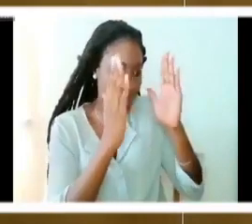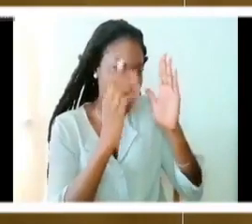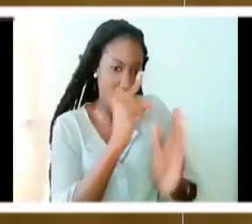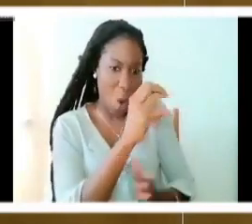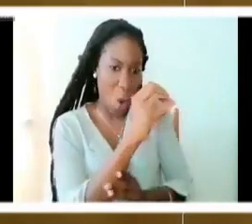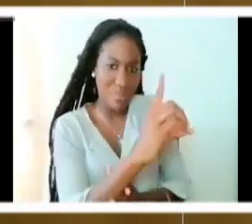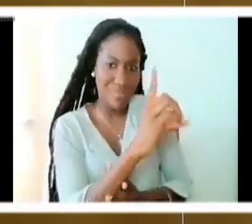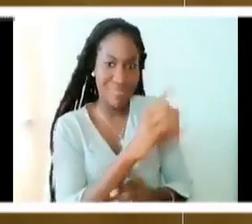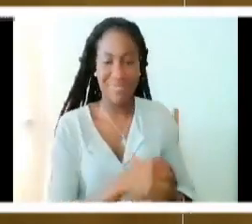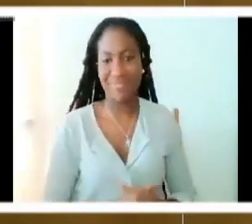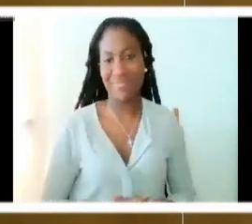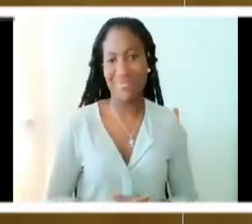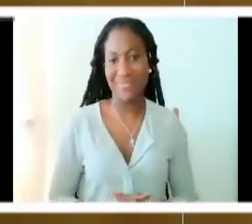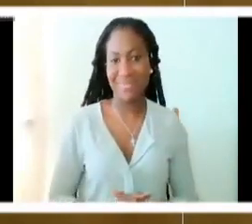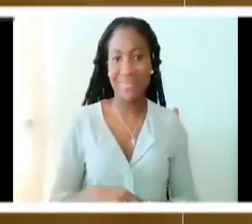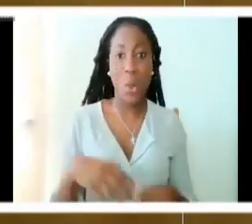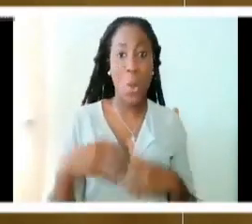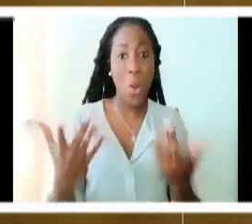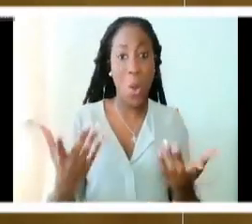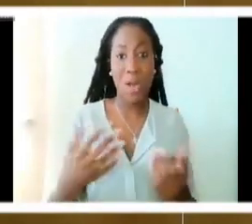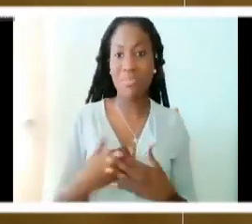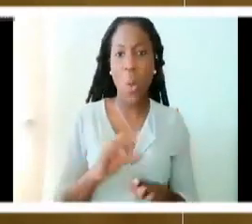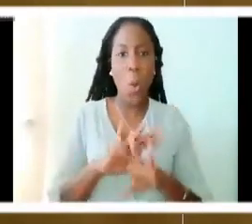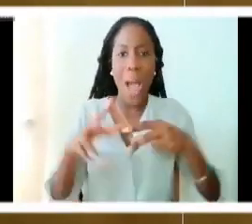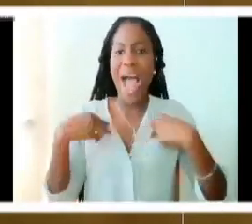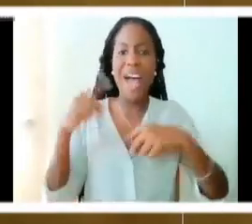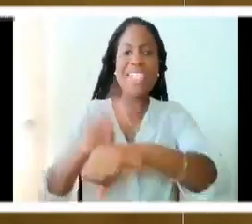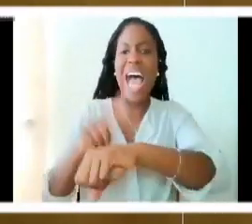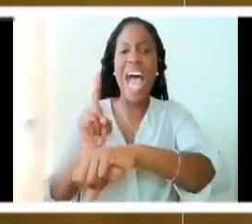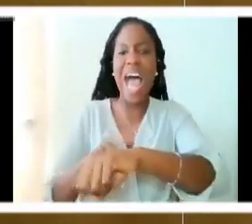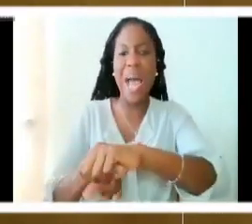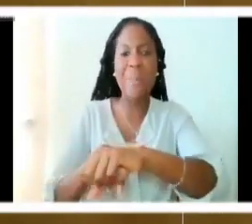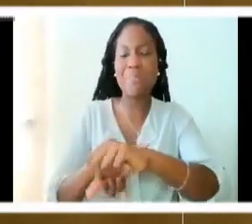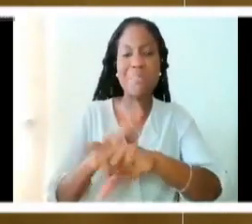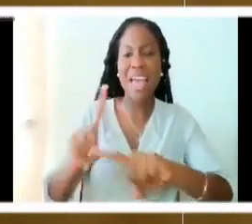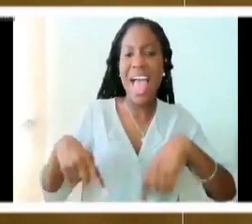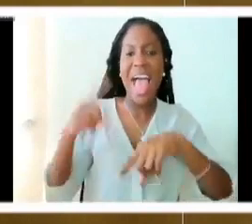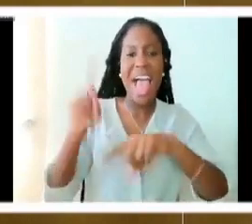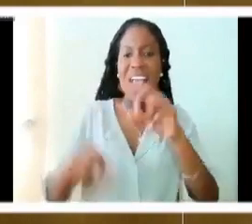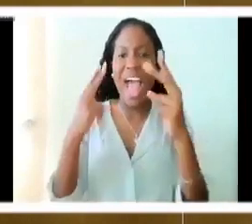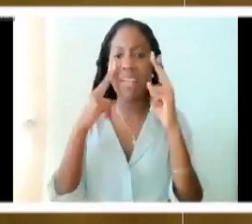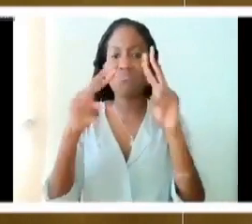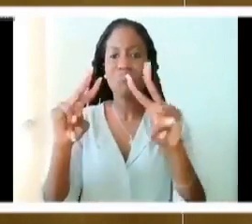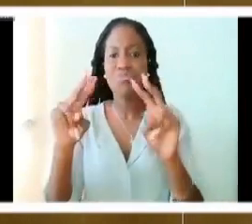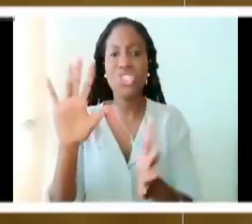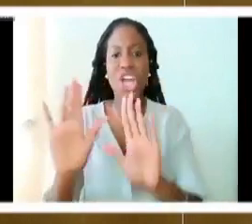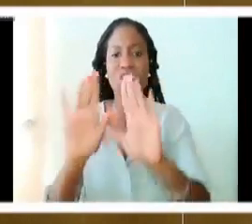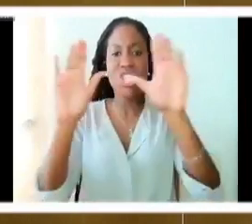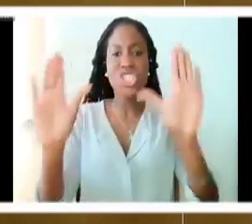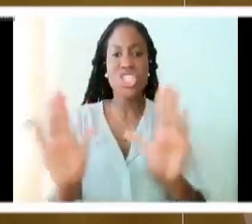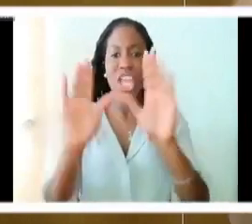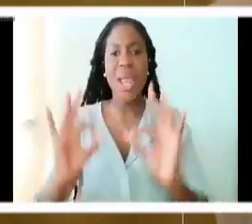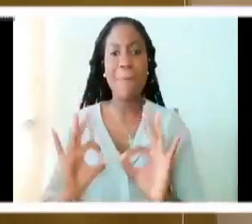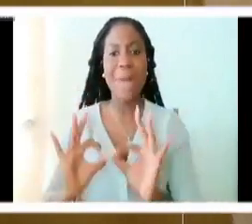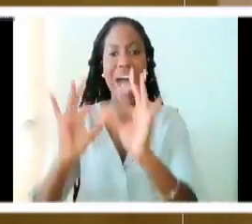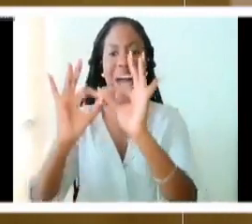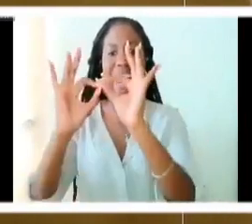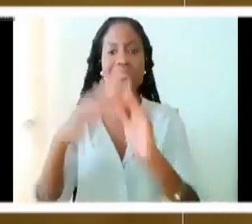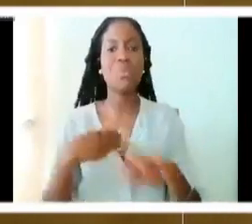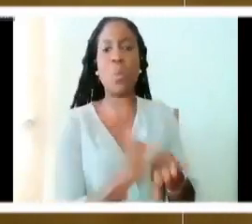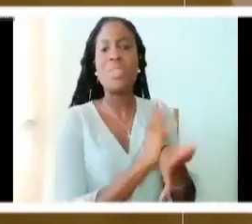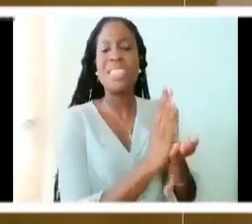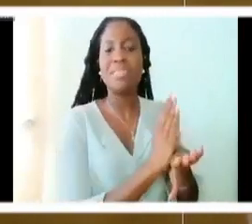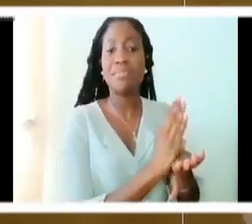make a Sunday mass on a regular basis, what are we doing there? We are putting